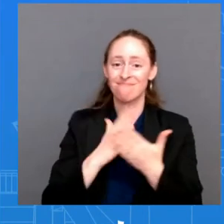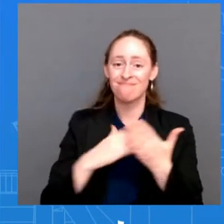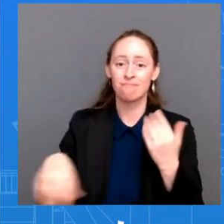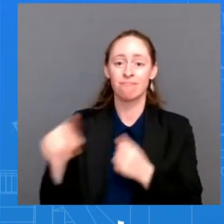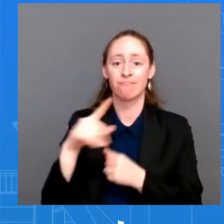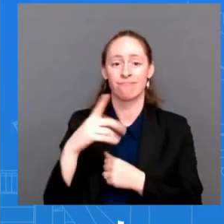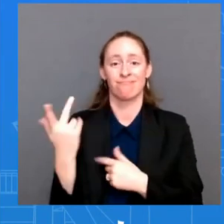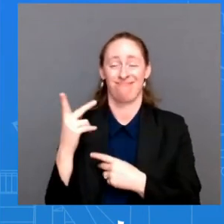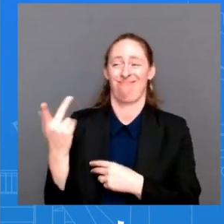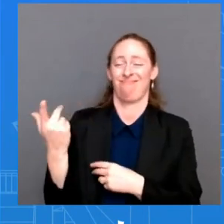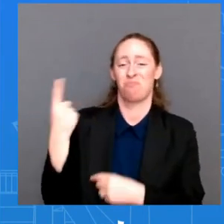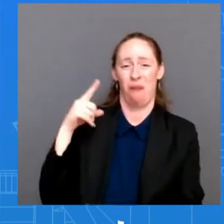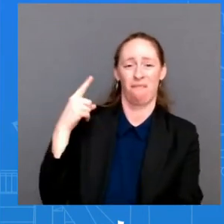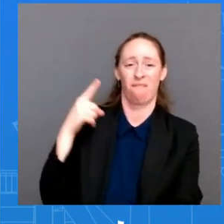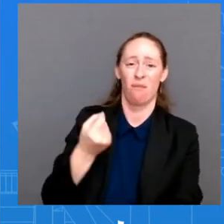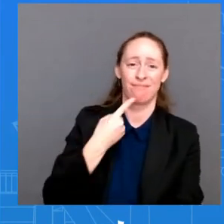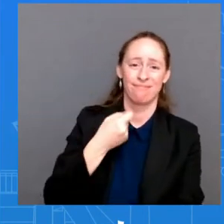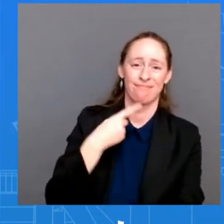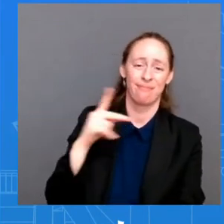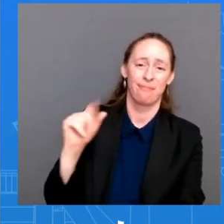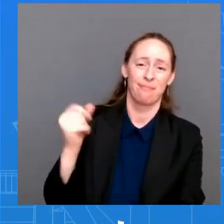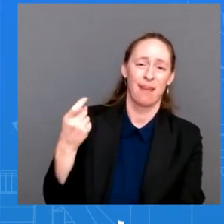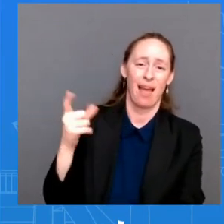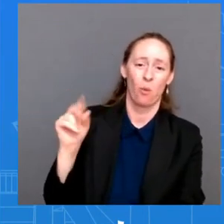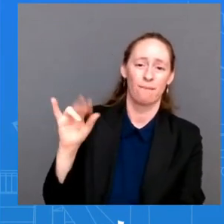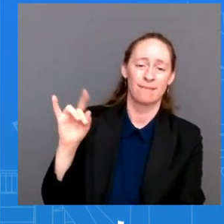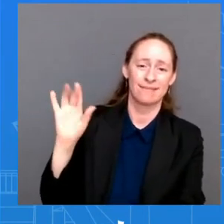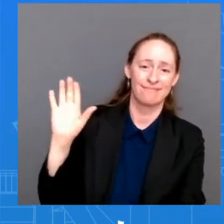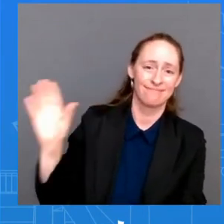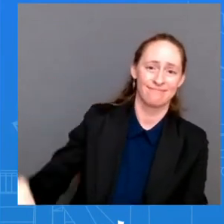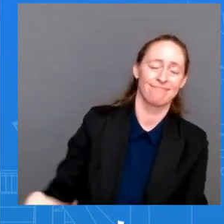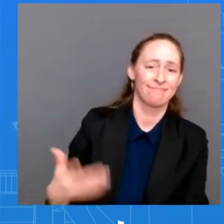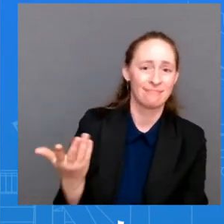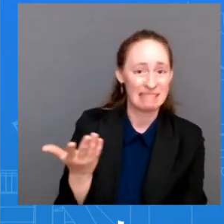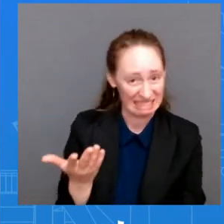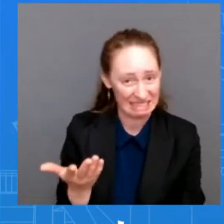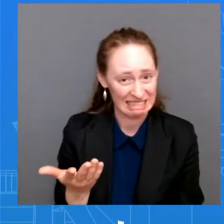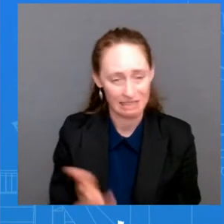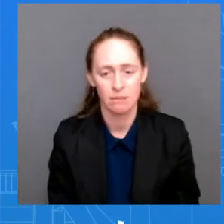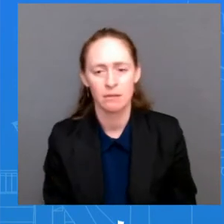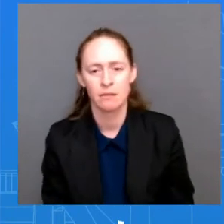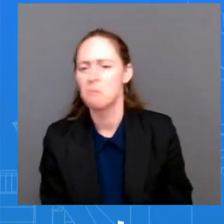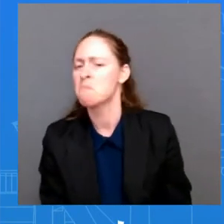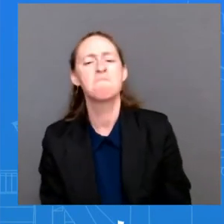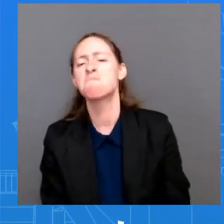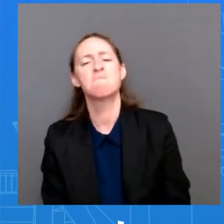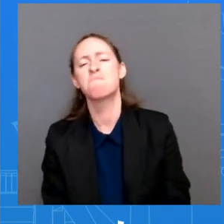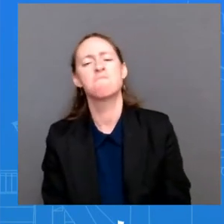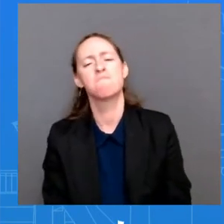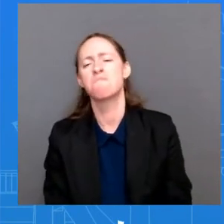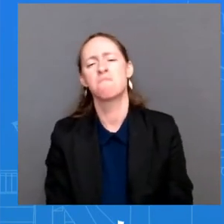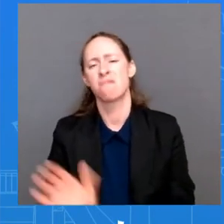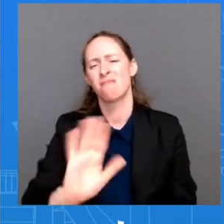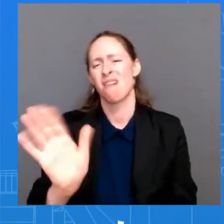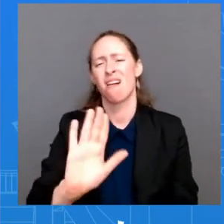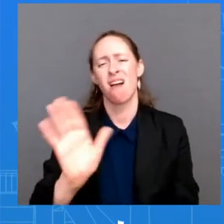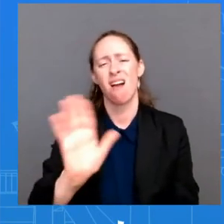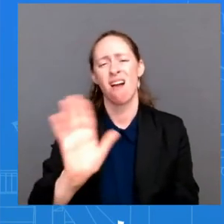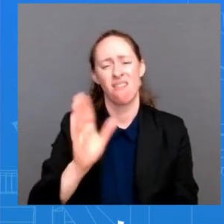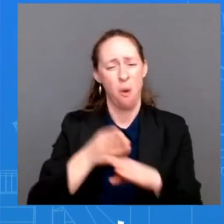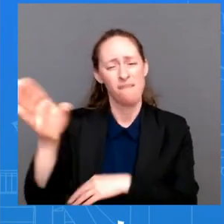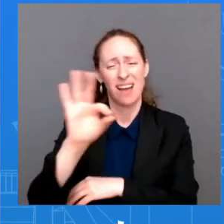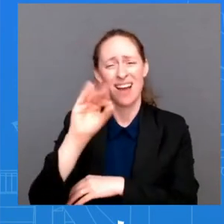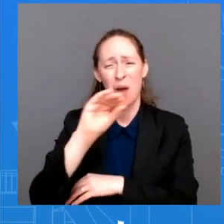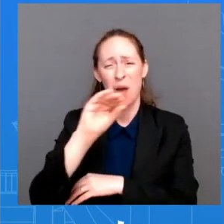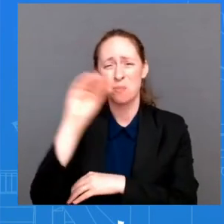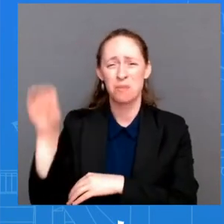way we see it is Paxlovid has over 90 percent chance of preventing severe illness if it's taken early and